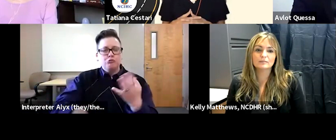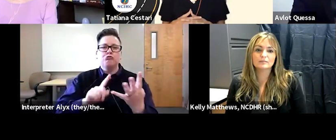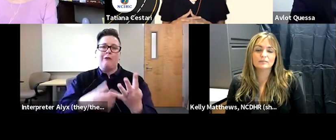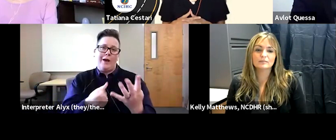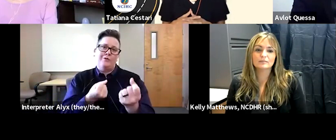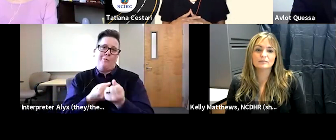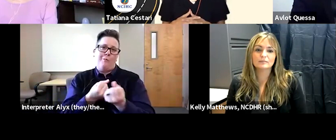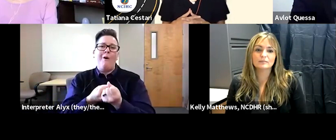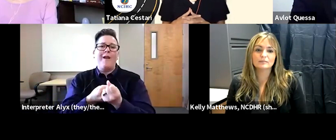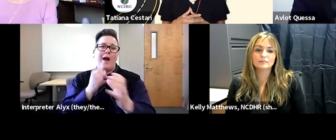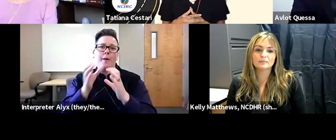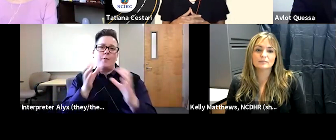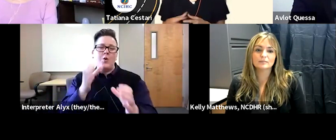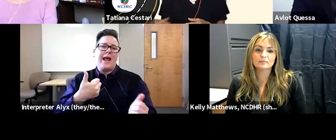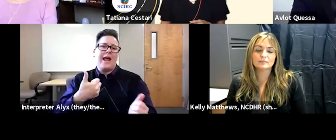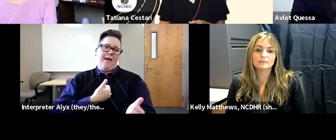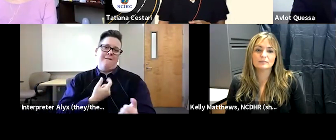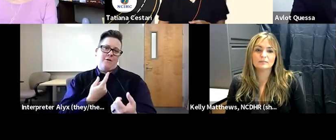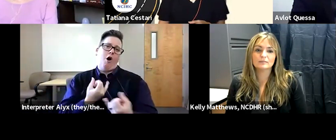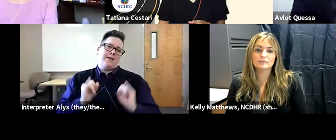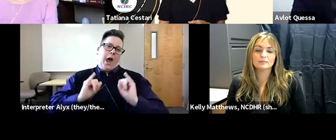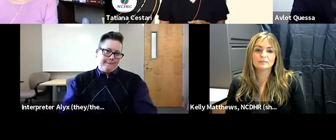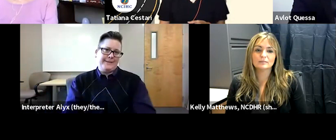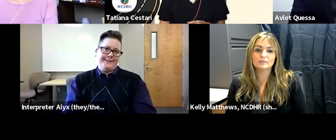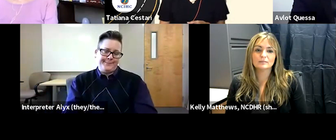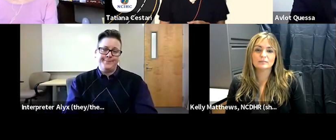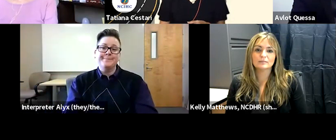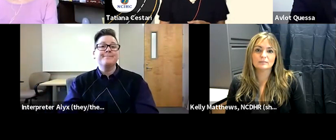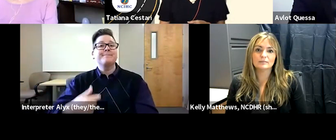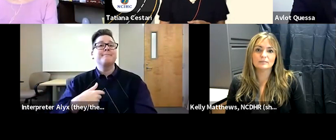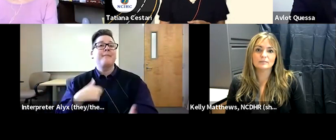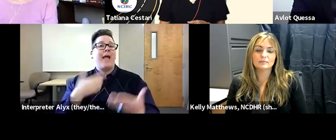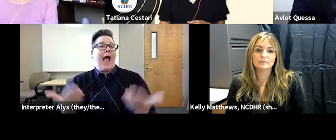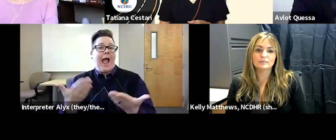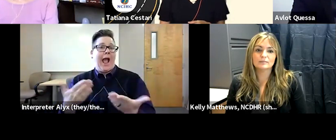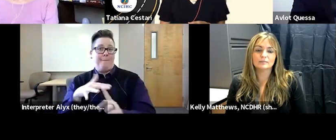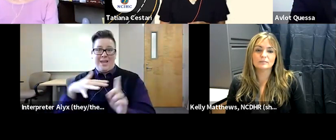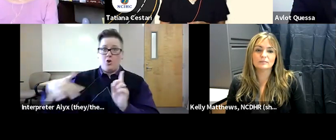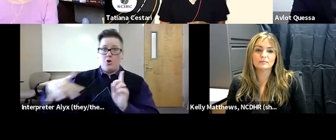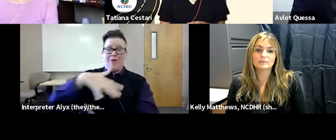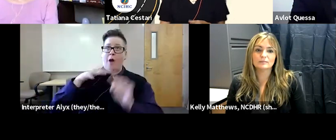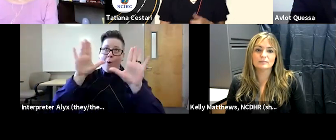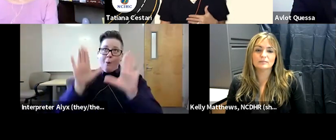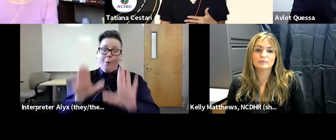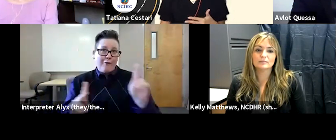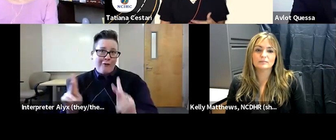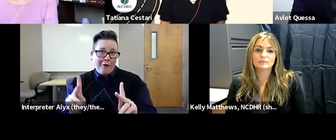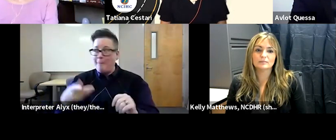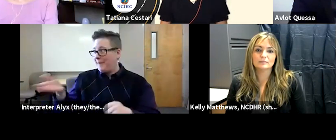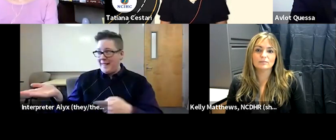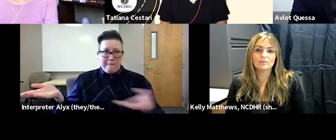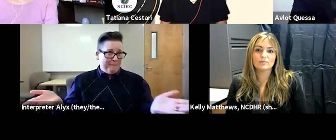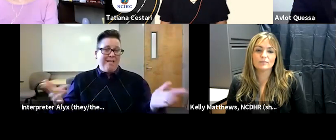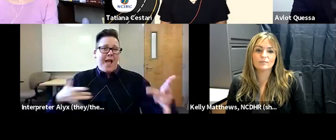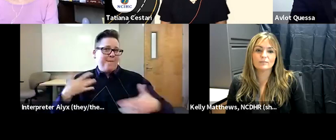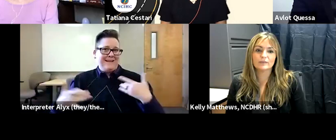communicative autonomy of all okay so i am here surrounded by wonderful people i'm very excited to